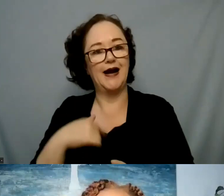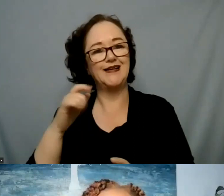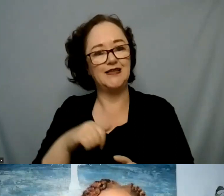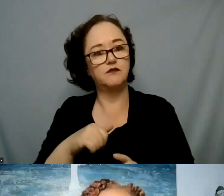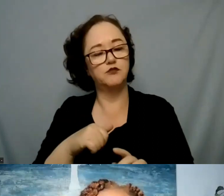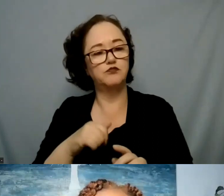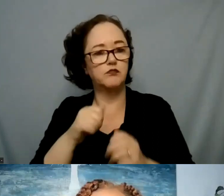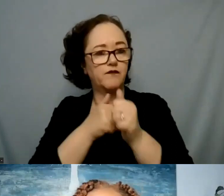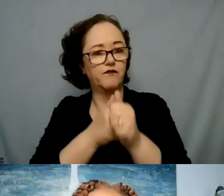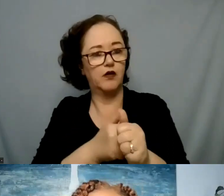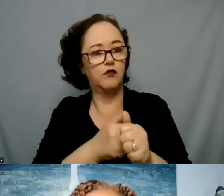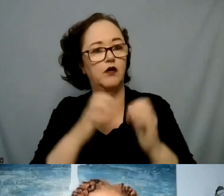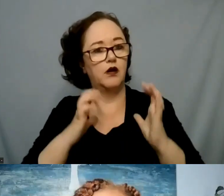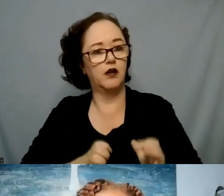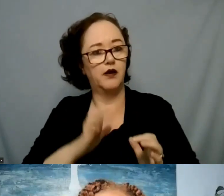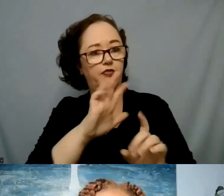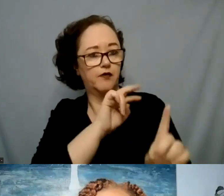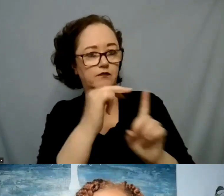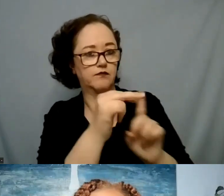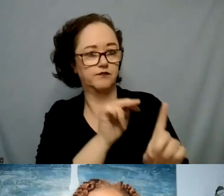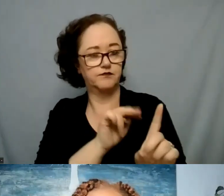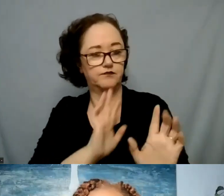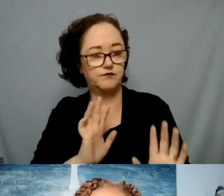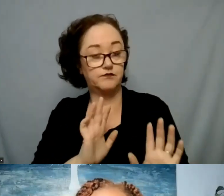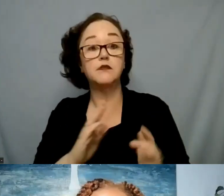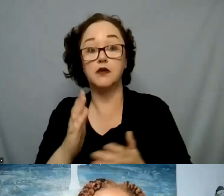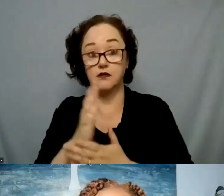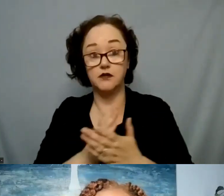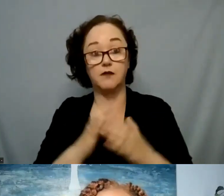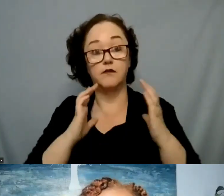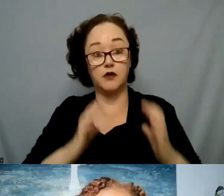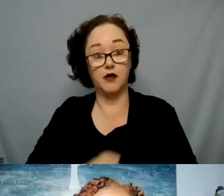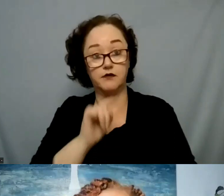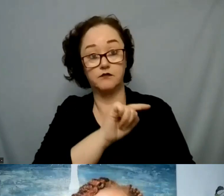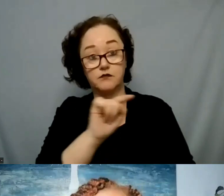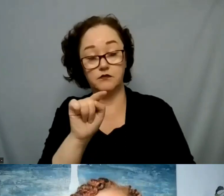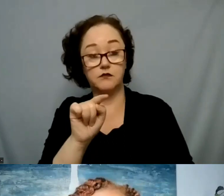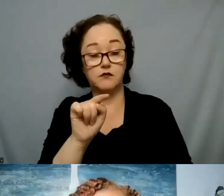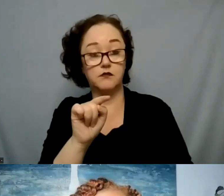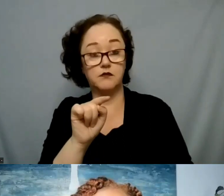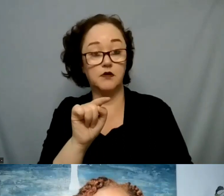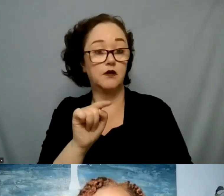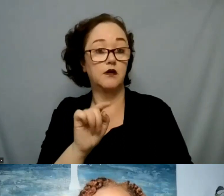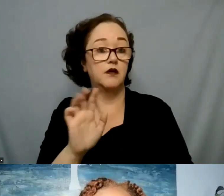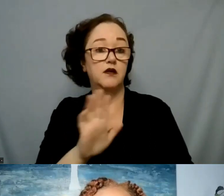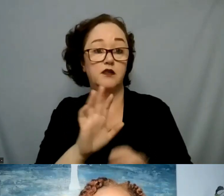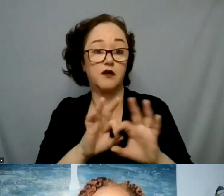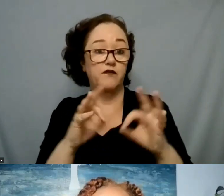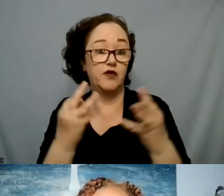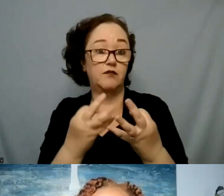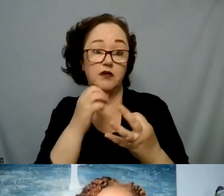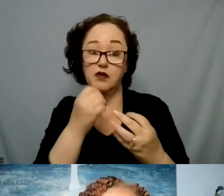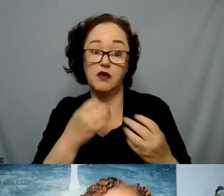and so I have clients that I work with where their families are not emotionally safe but